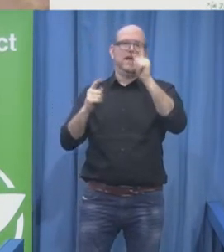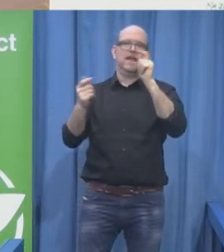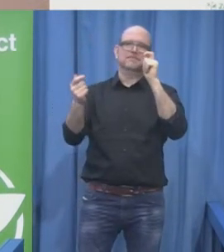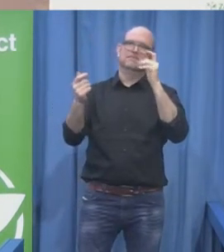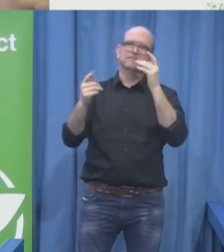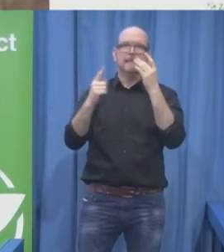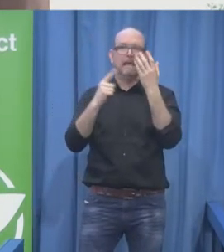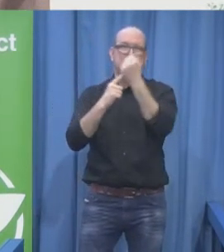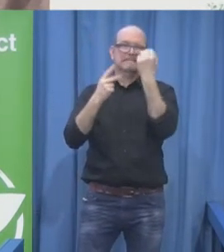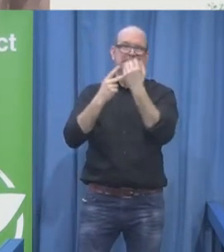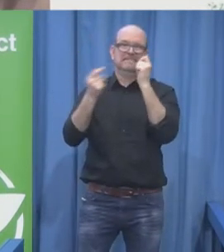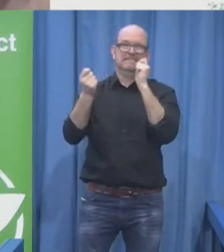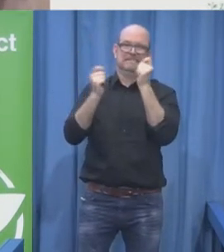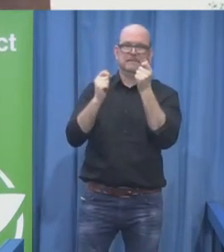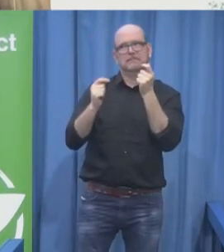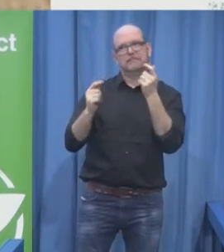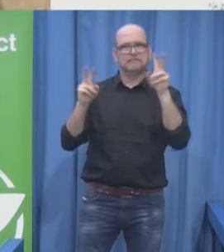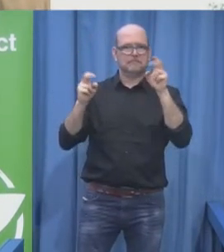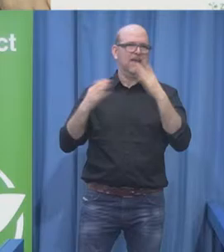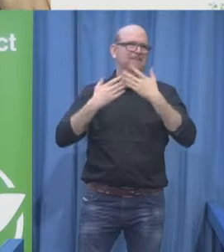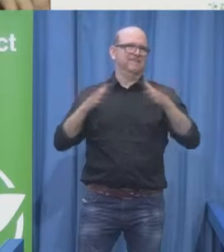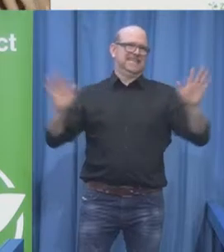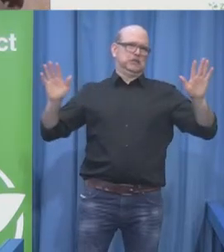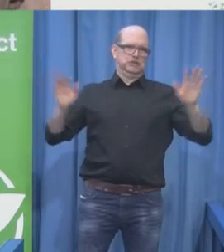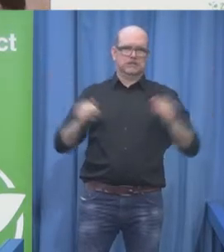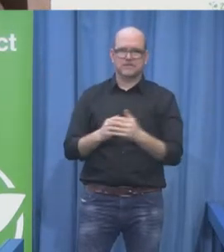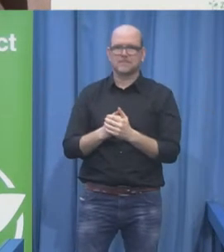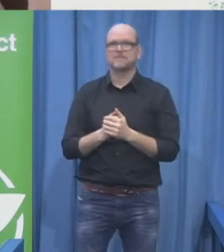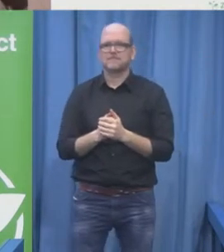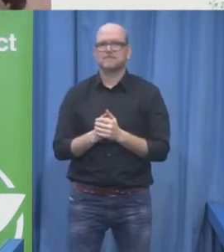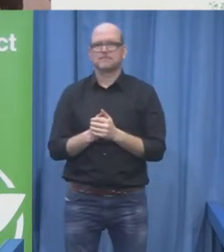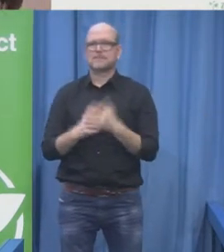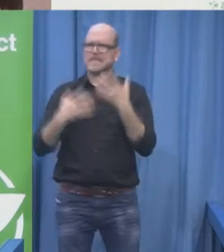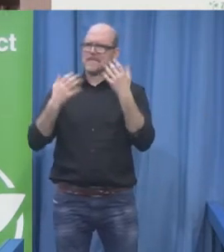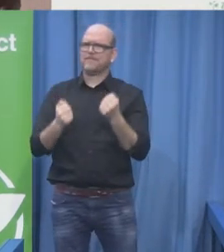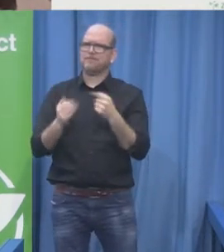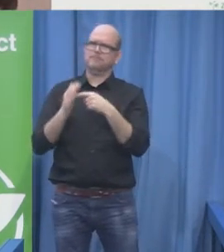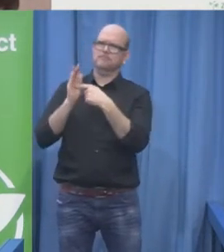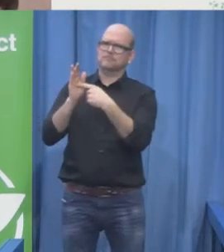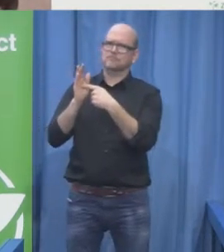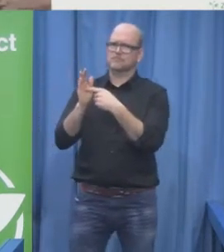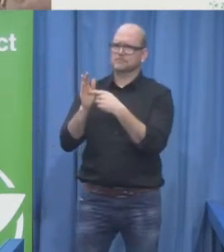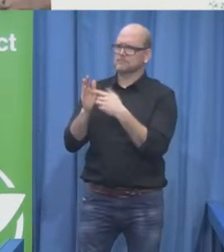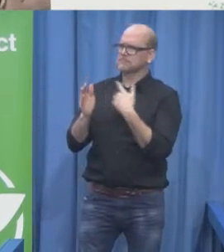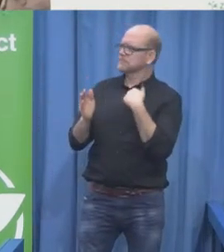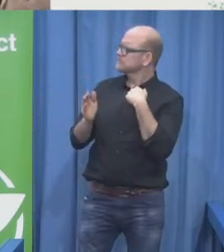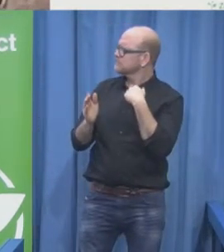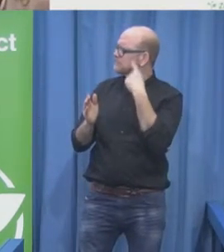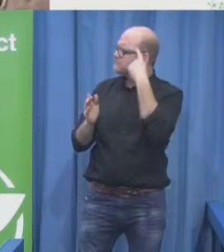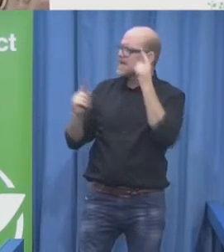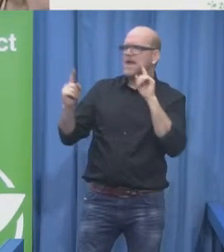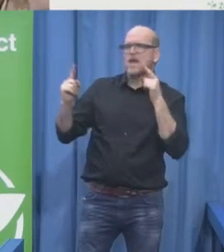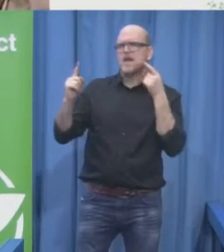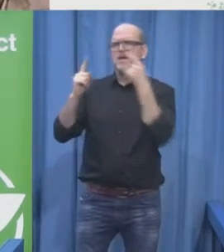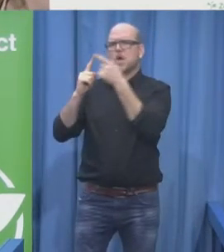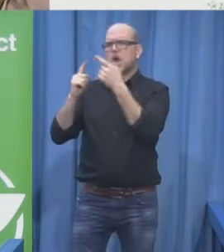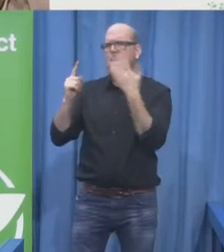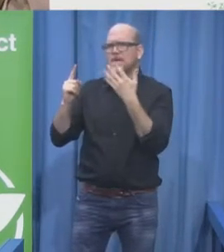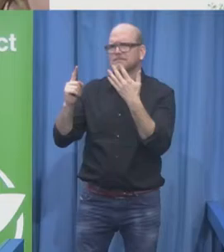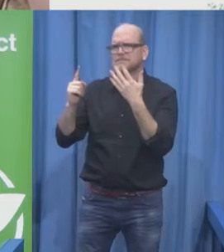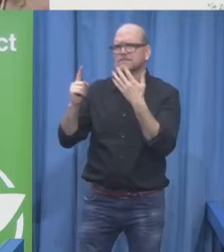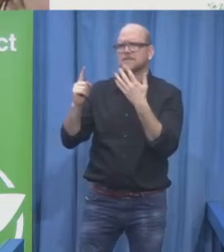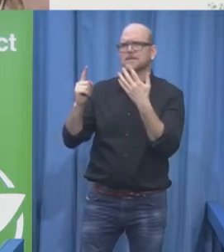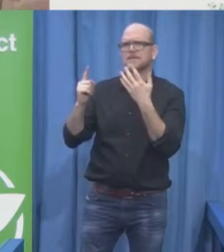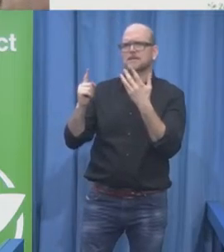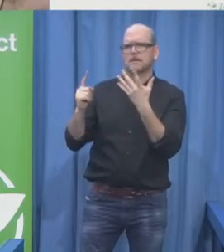that today, you see there is a goal, goal 17 for instance, the last one, talks about partnerships. And I think this is what's happening here today.